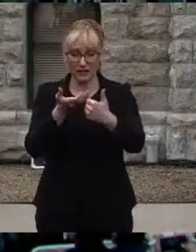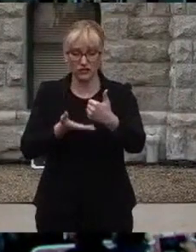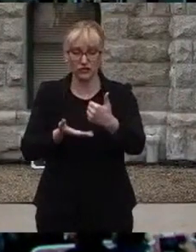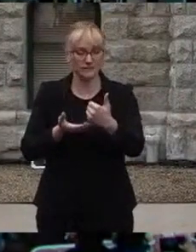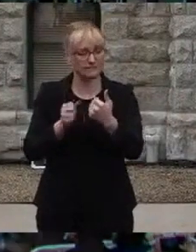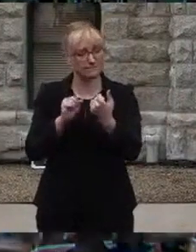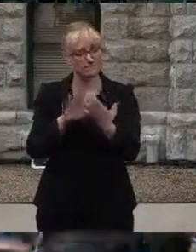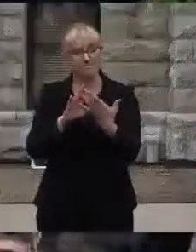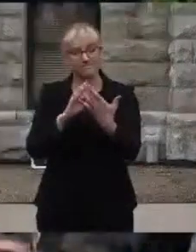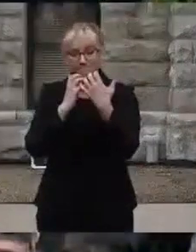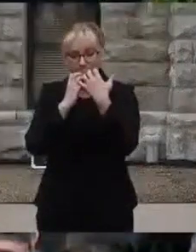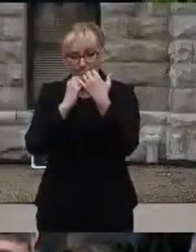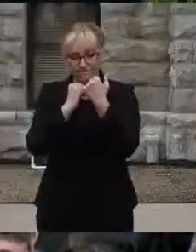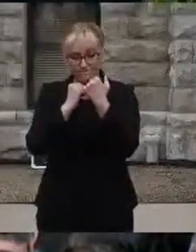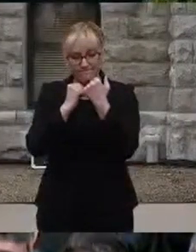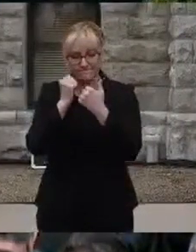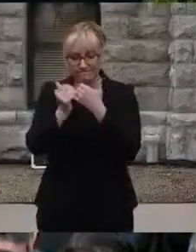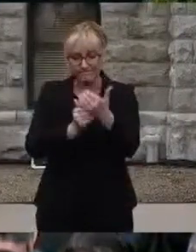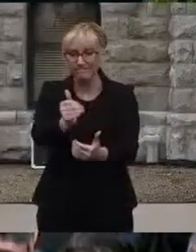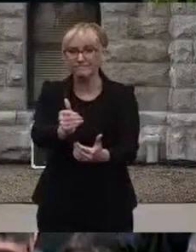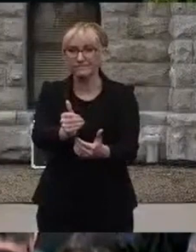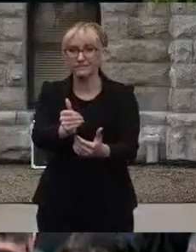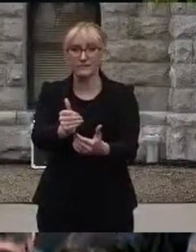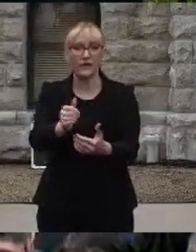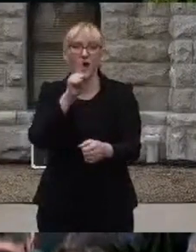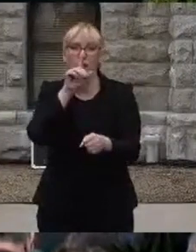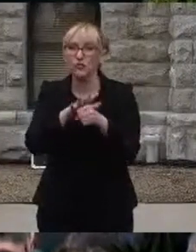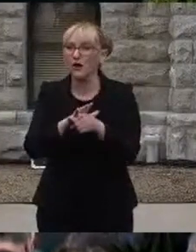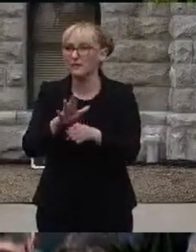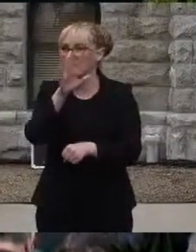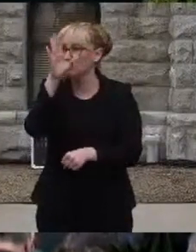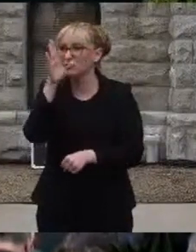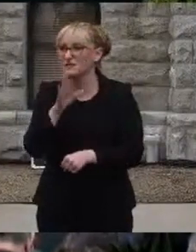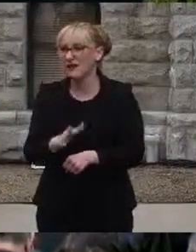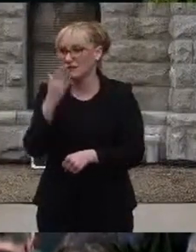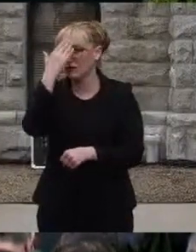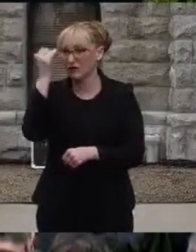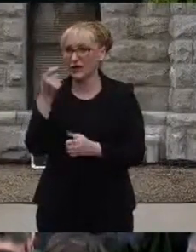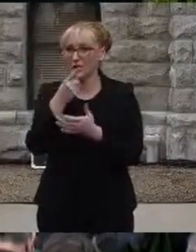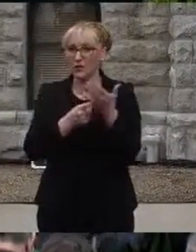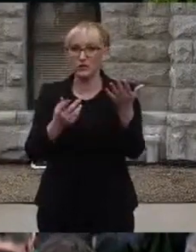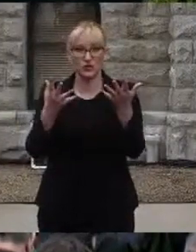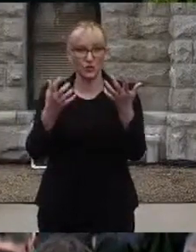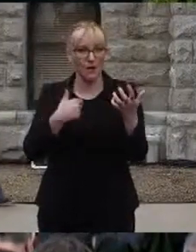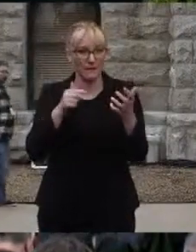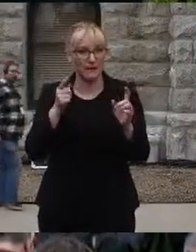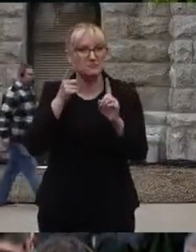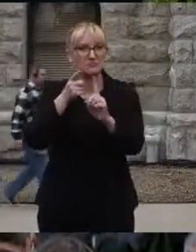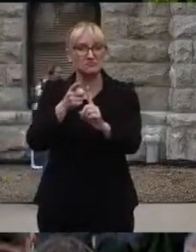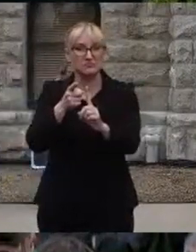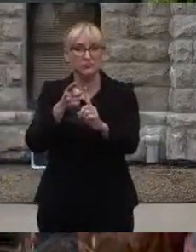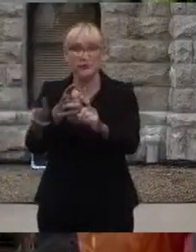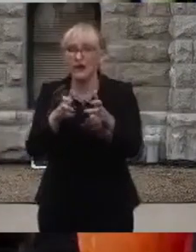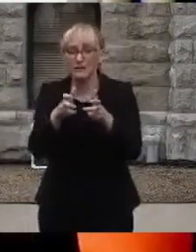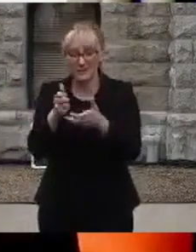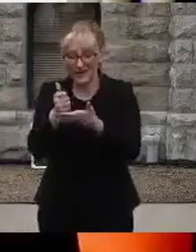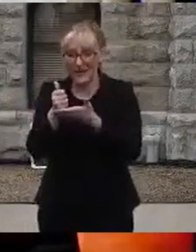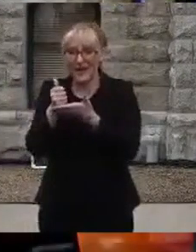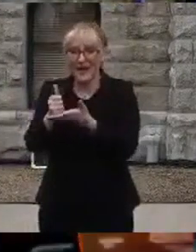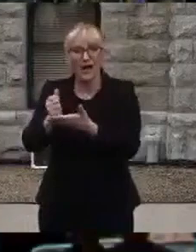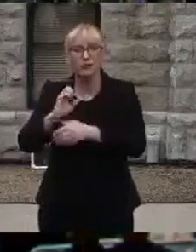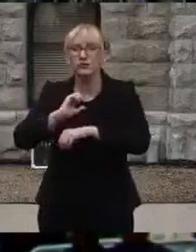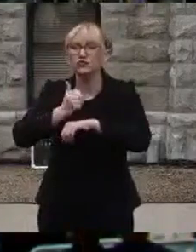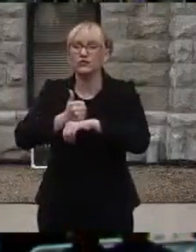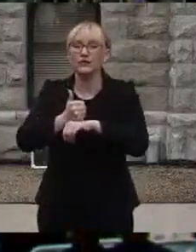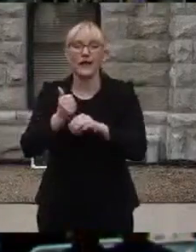I will not forget this charge because just like you, I see challenge as opportunity. Our